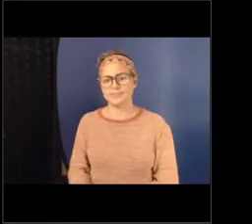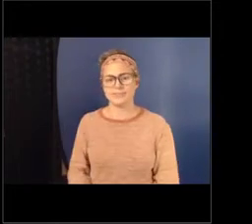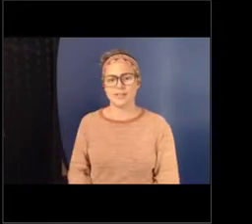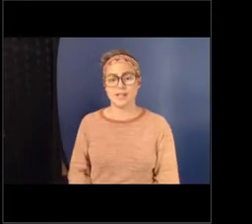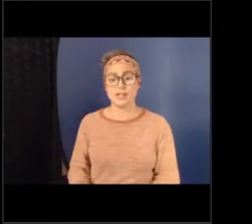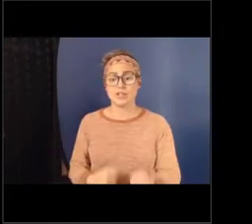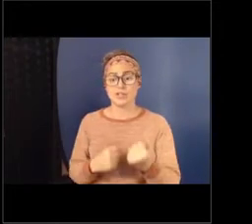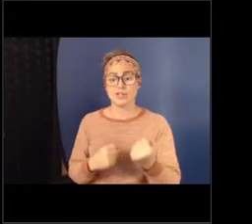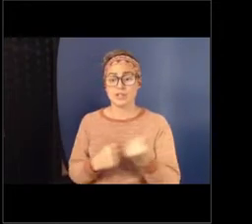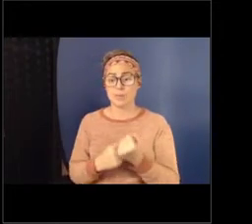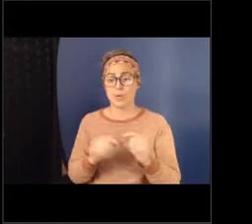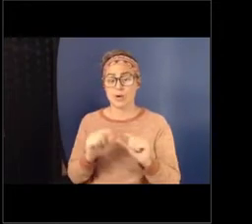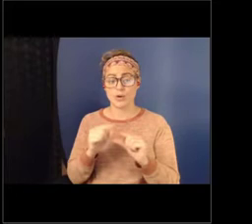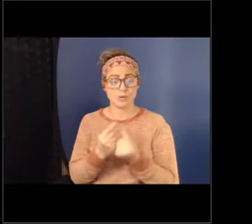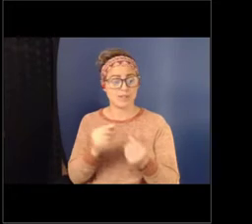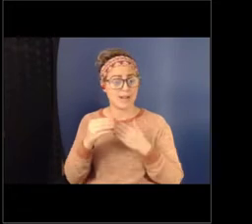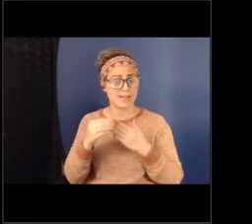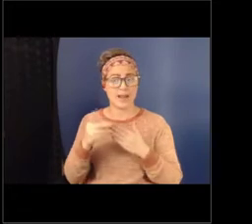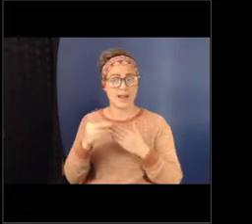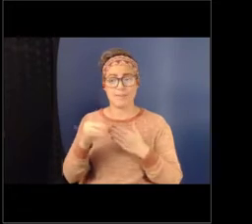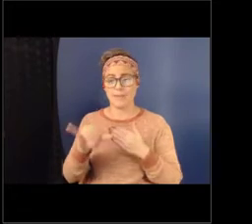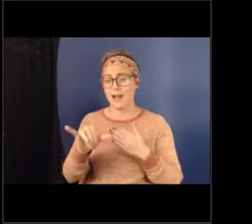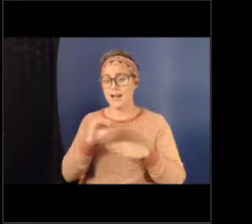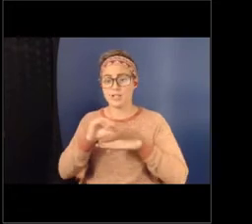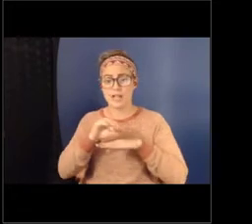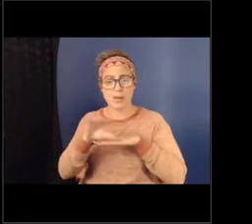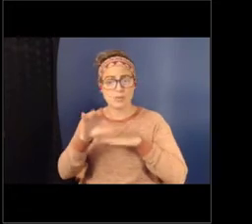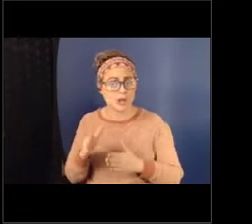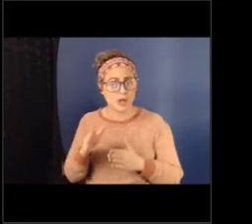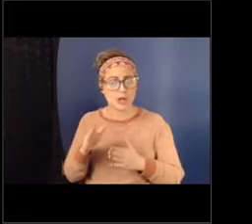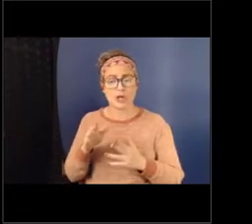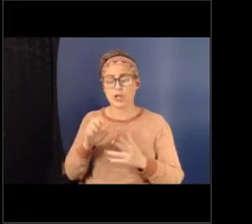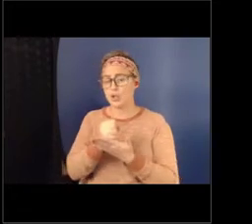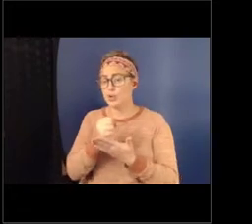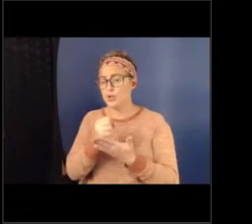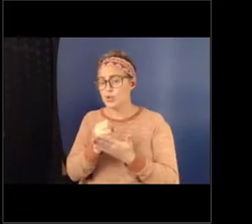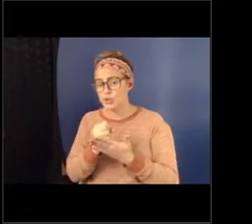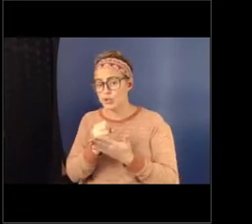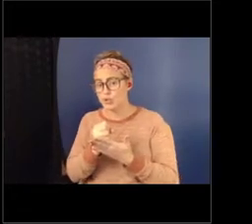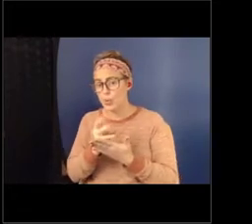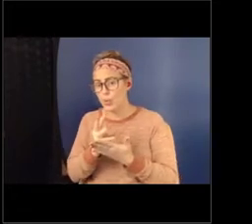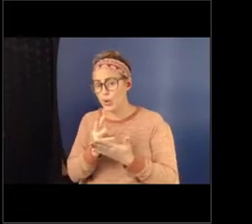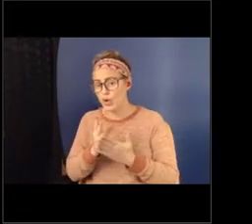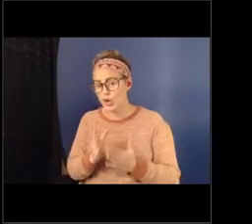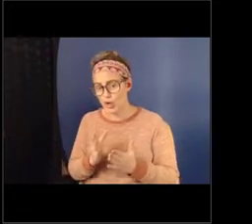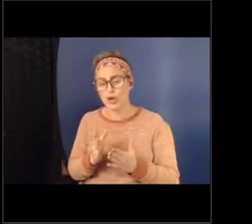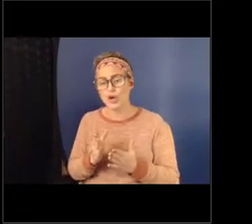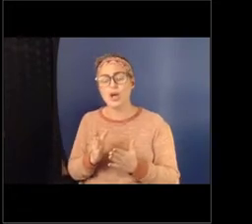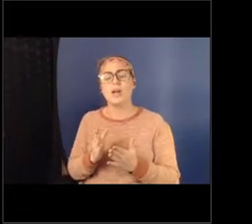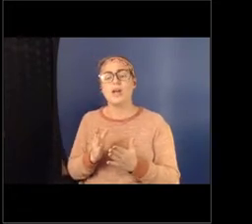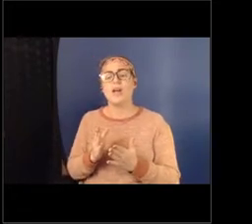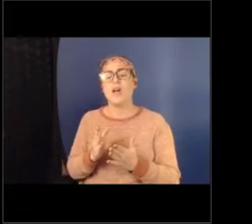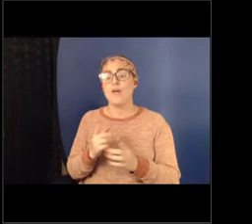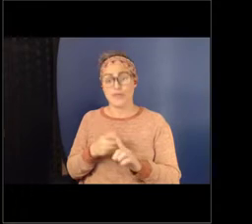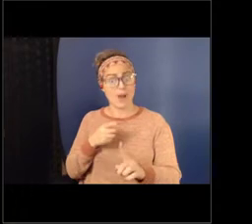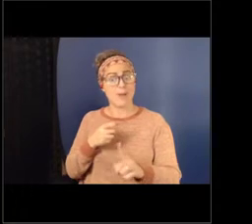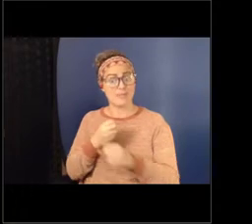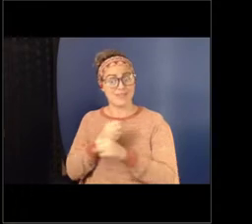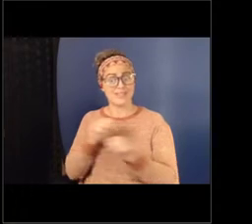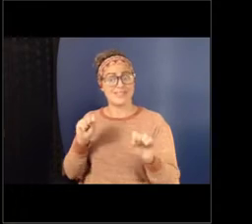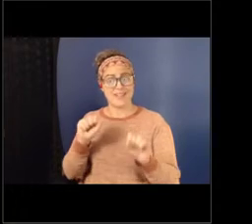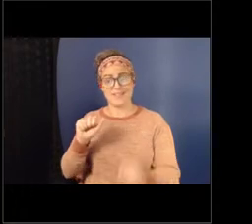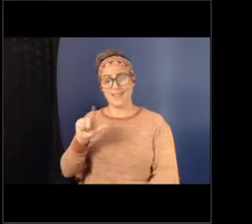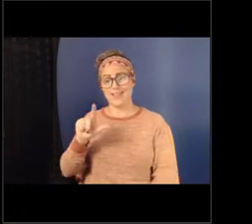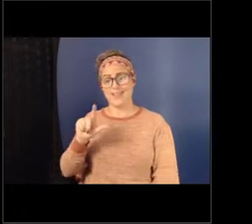a counselor or social worker employed by SAFE, the SAFE Alliance, and they are held weekly